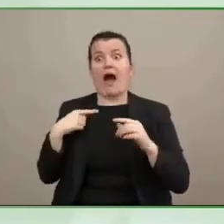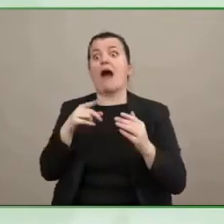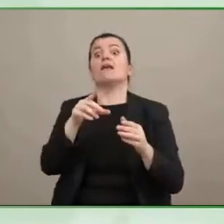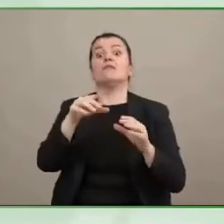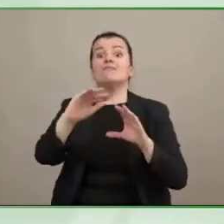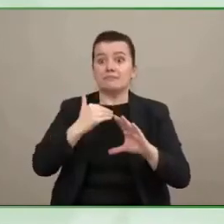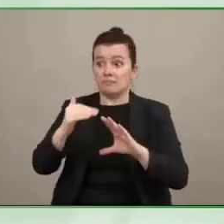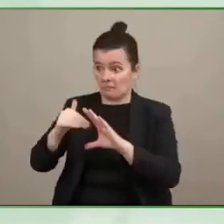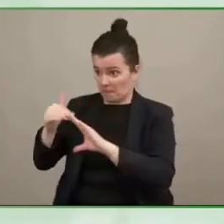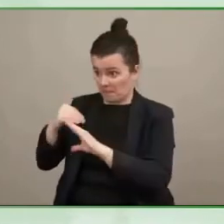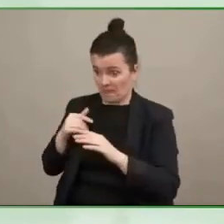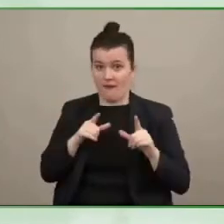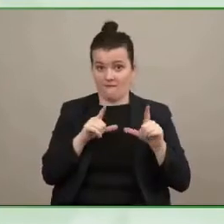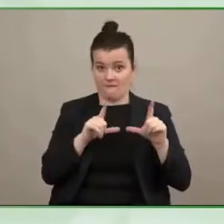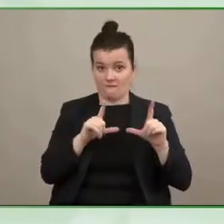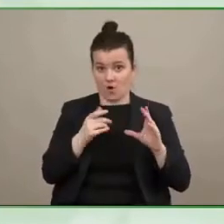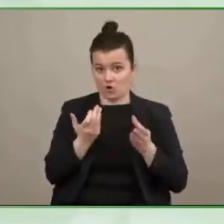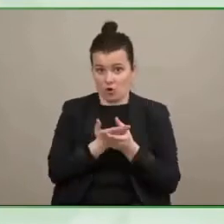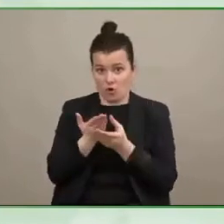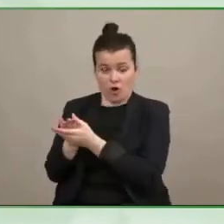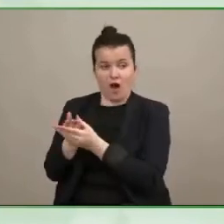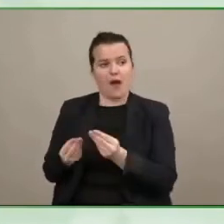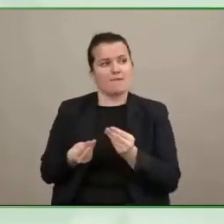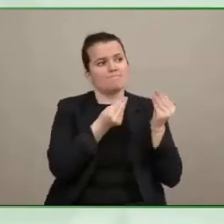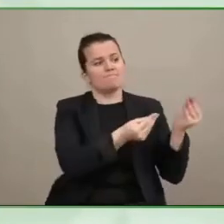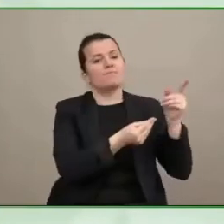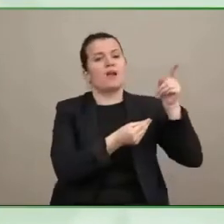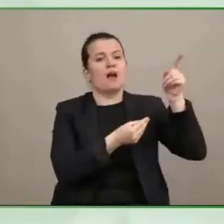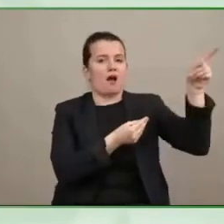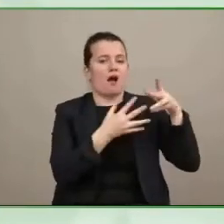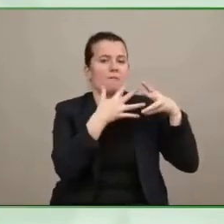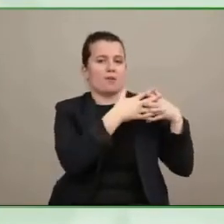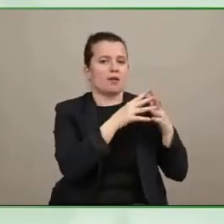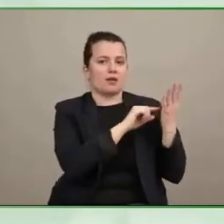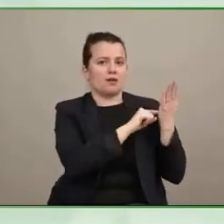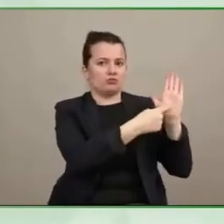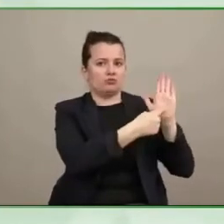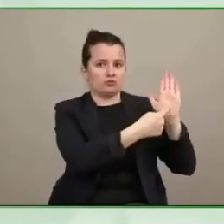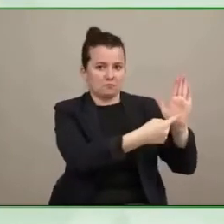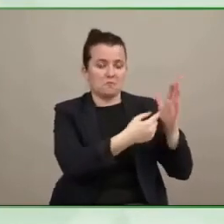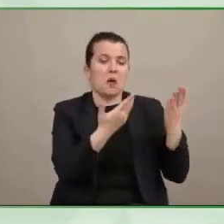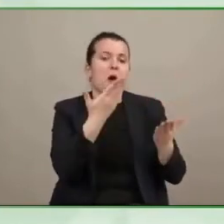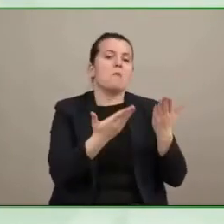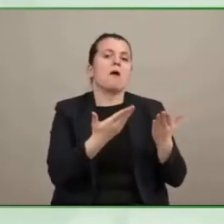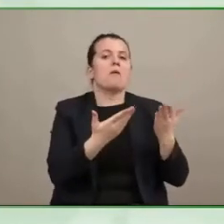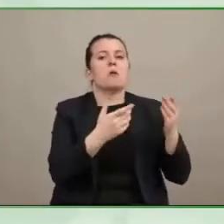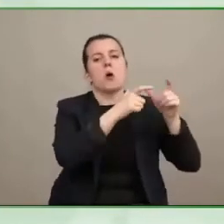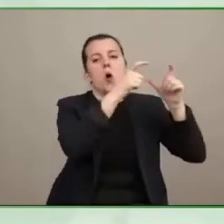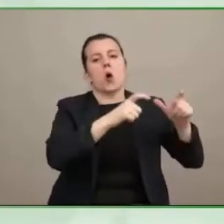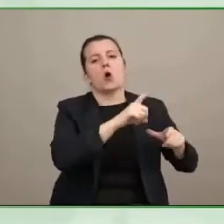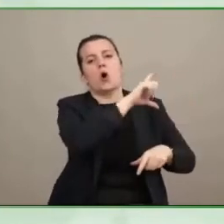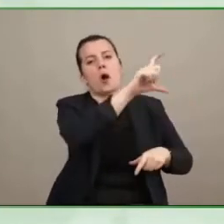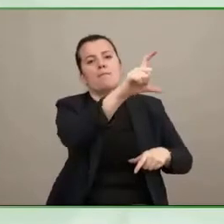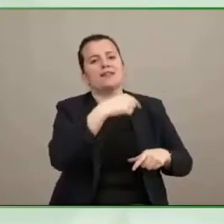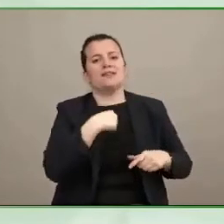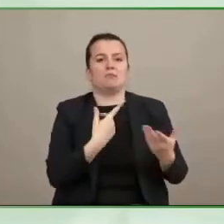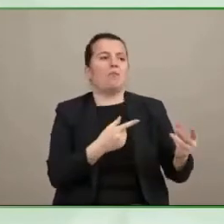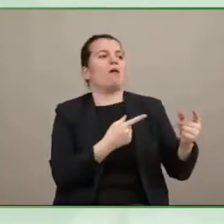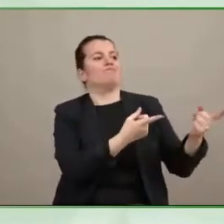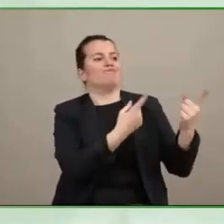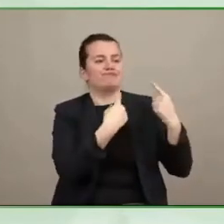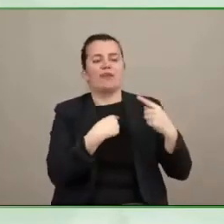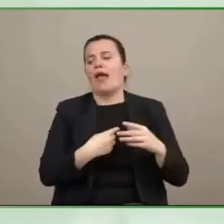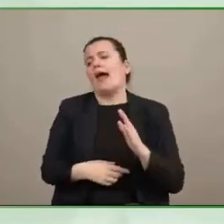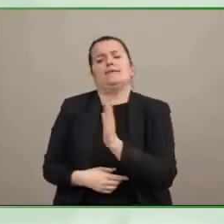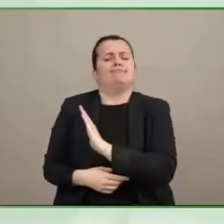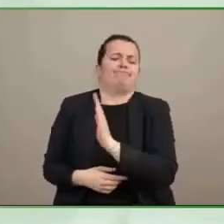when a ferry company says they can't do it that's a falsehood and it is done in